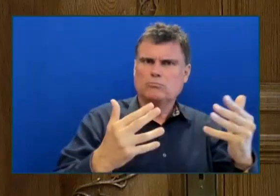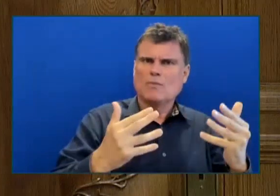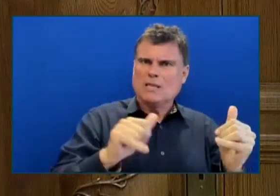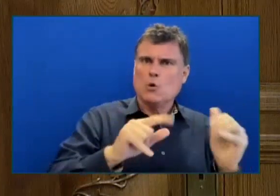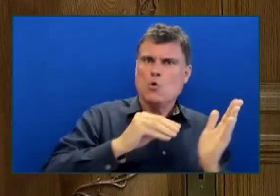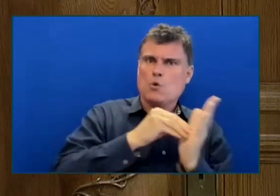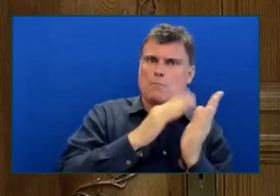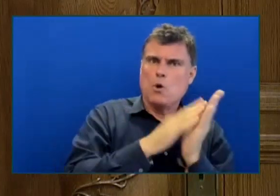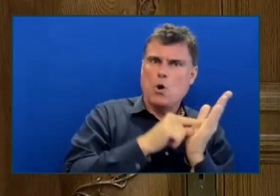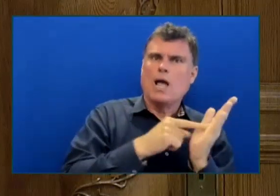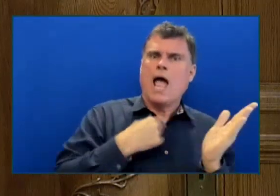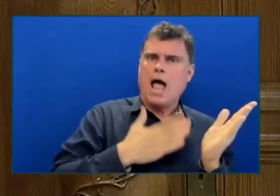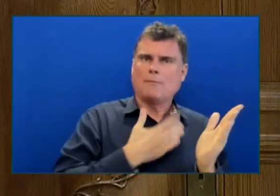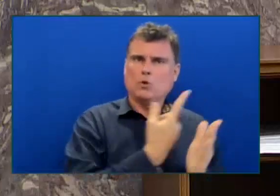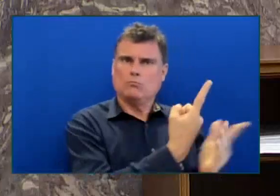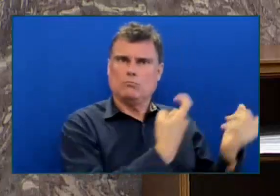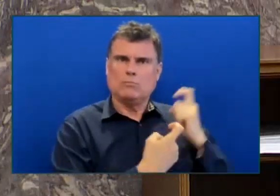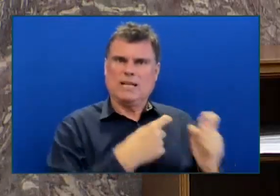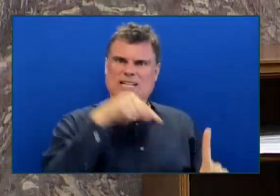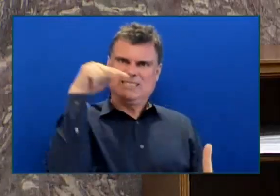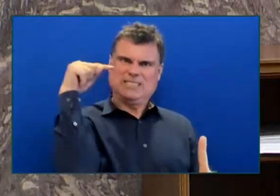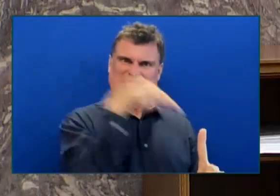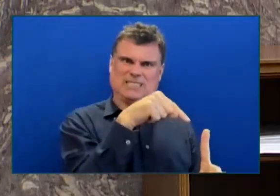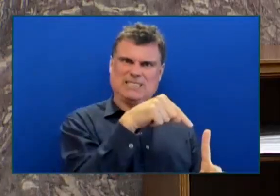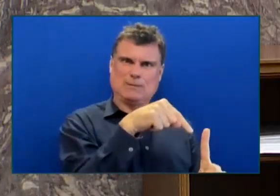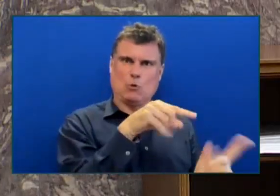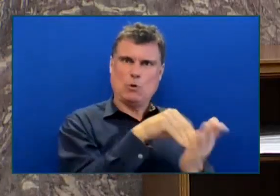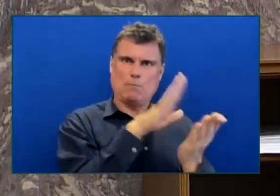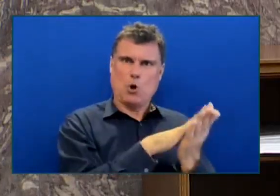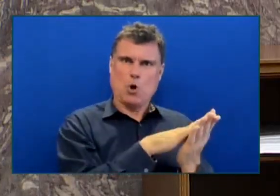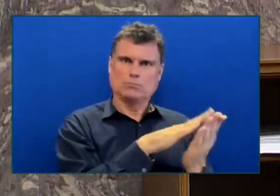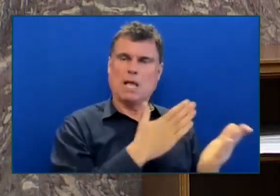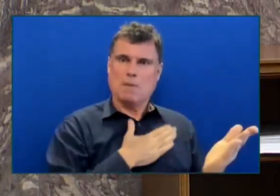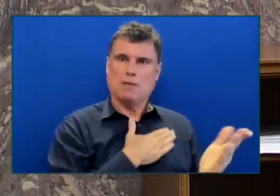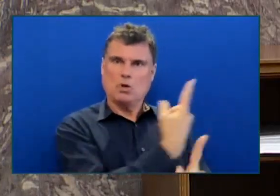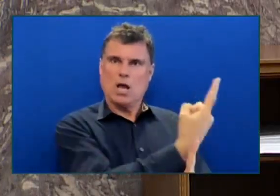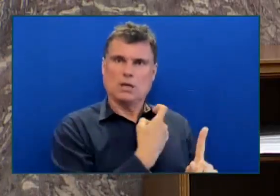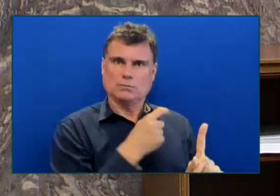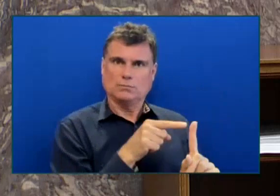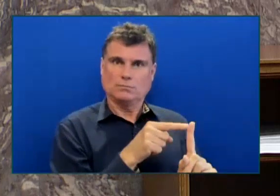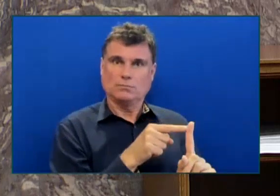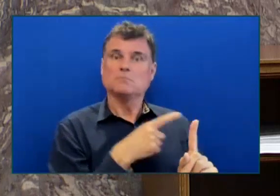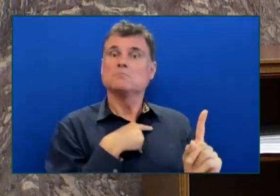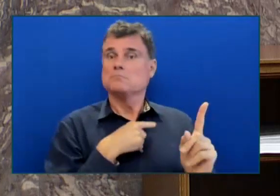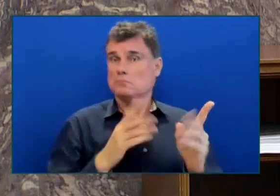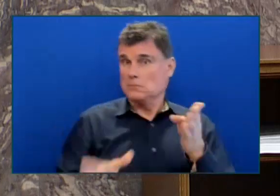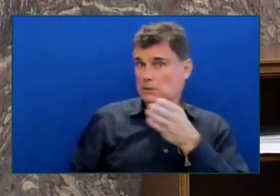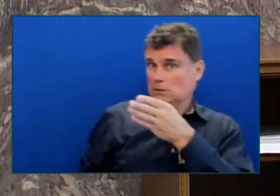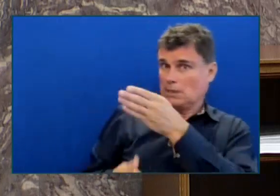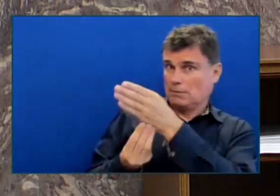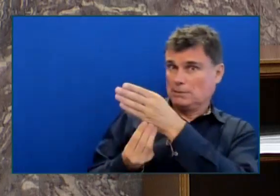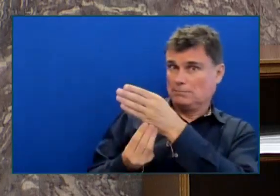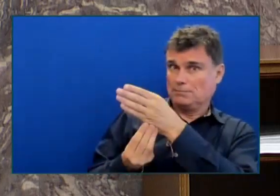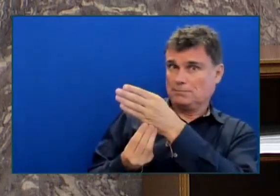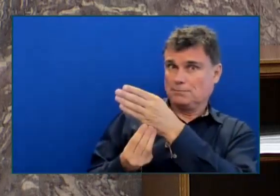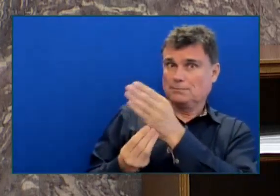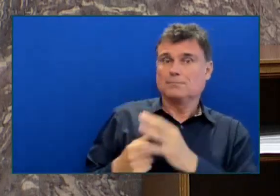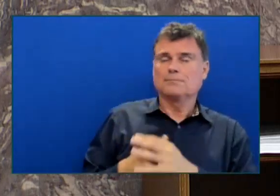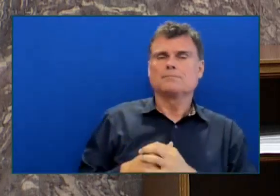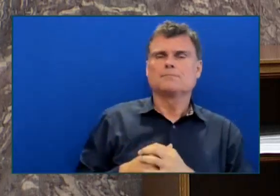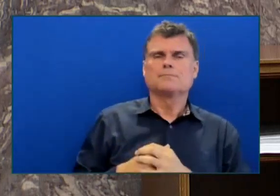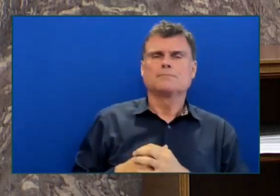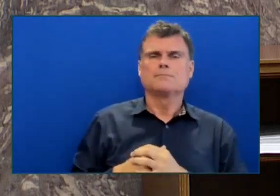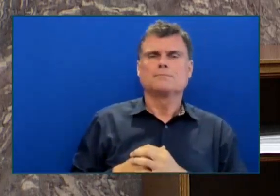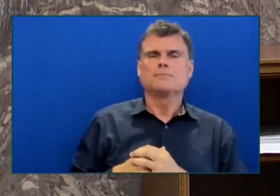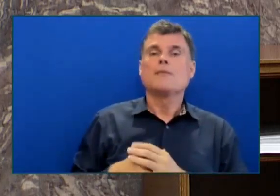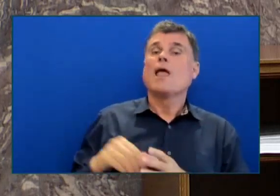Member Supplemental. Thank you, Mr. Speaker. I would just like to remind the Premier that it was the BC Liberals that instigated the BDO audit